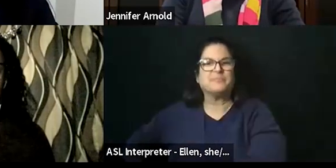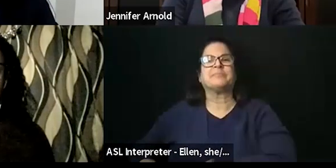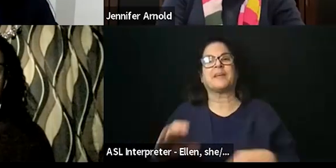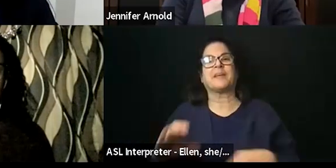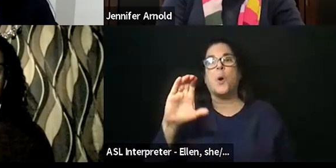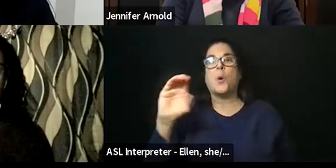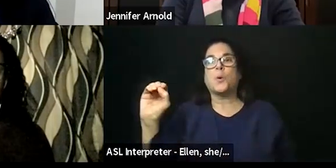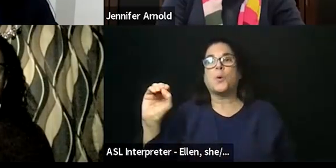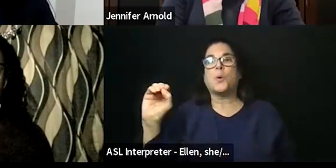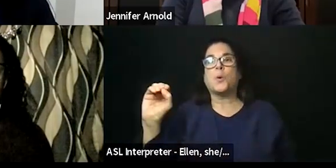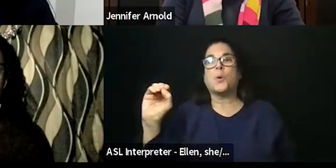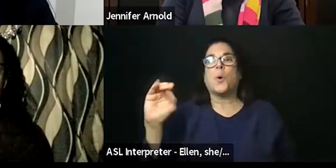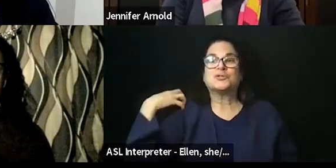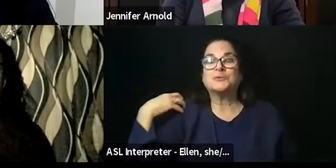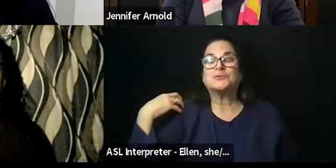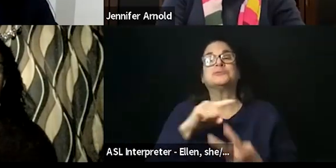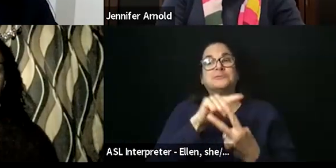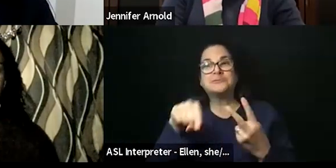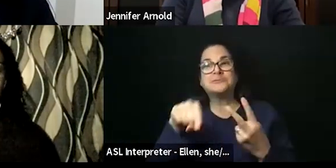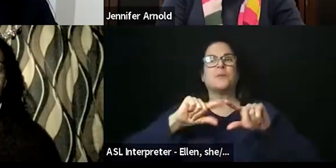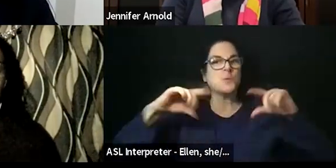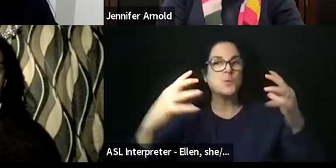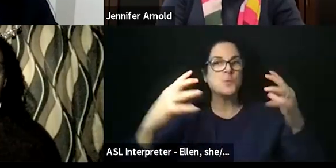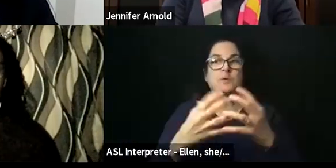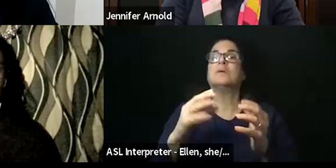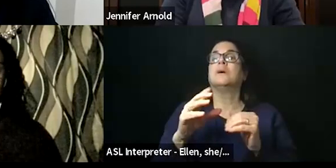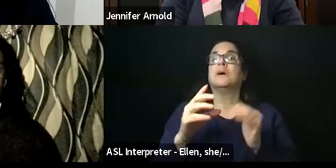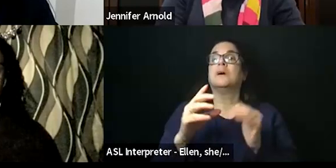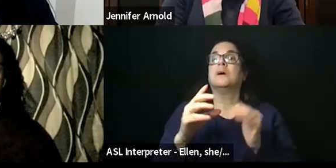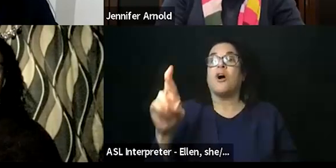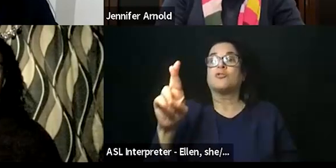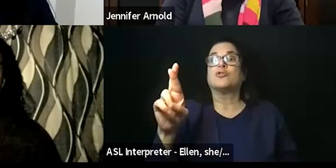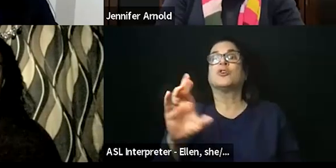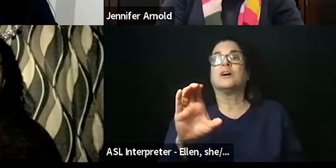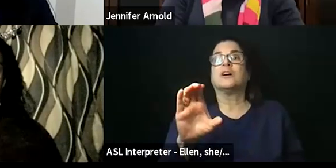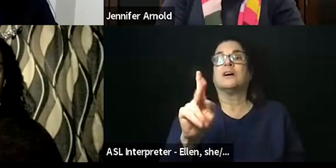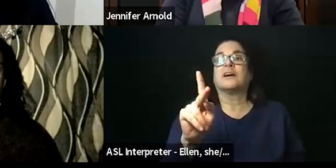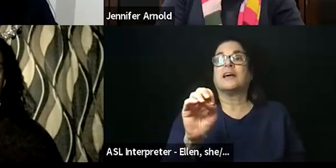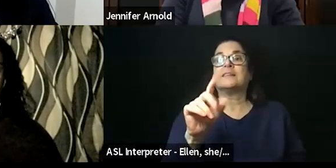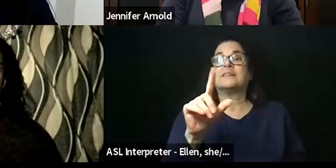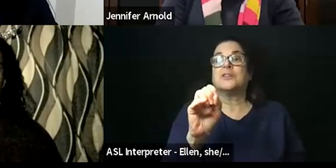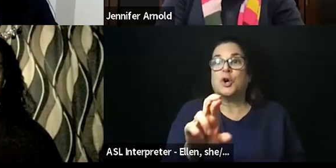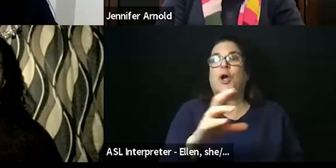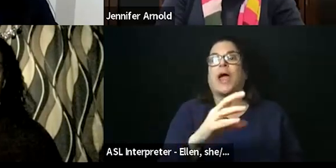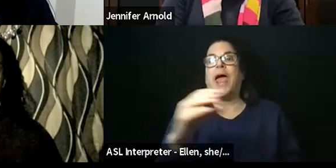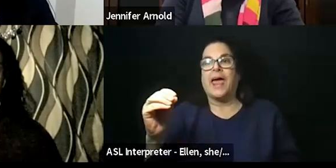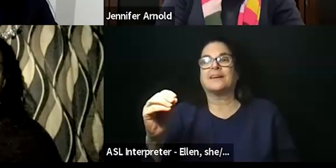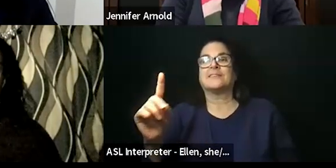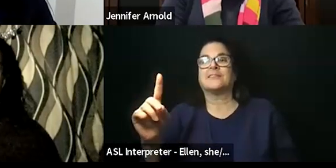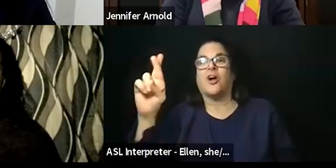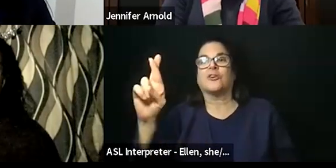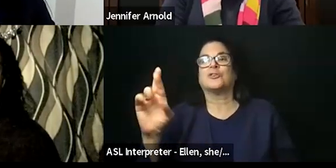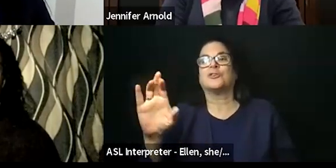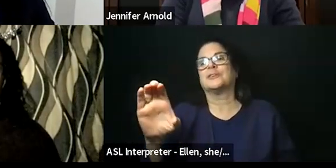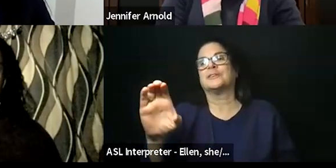with Disabilities in Medicine Program, Drs. Kessler and Dr. Sihas, will have curated this panel for you